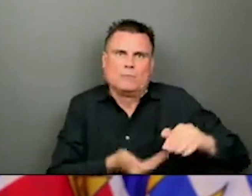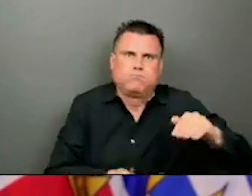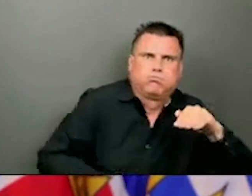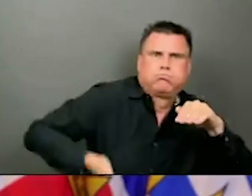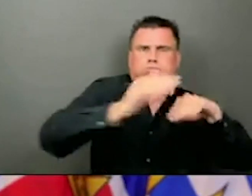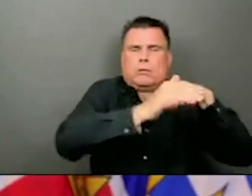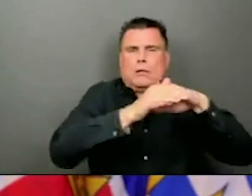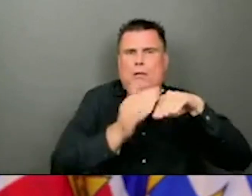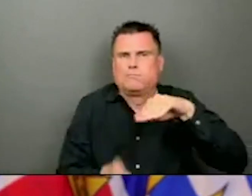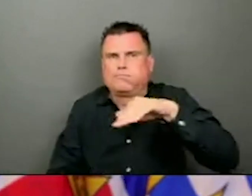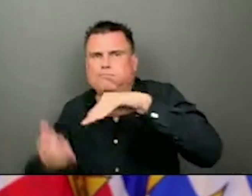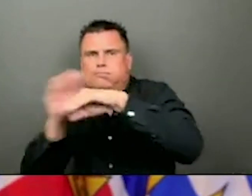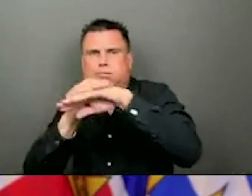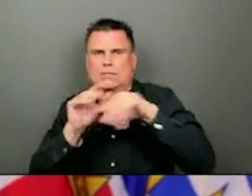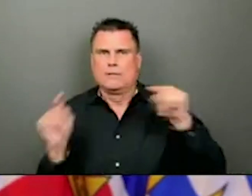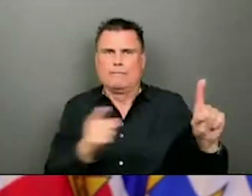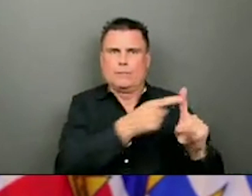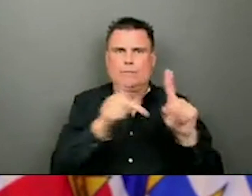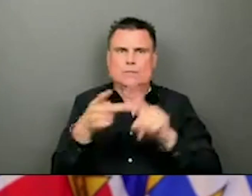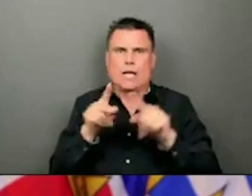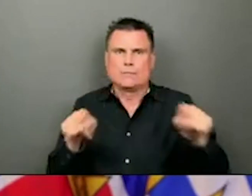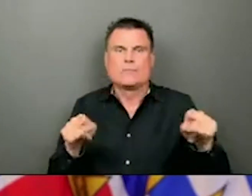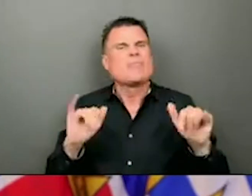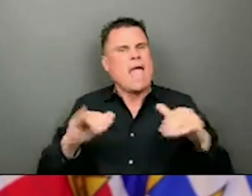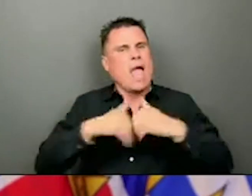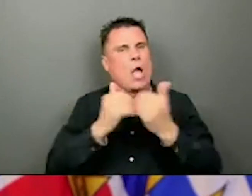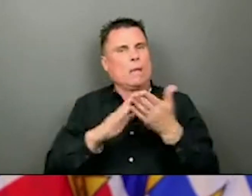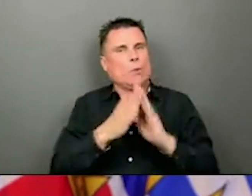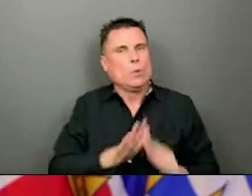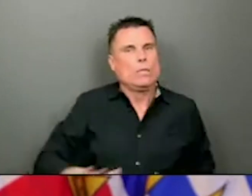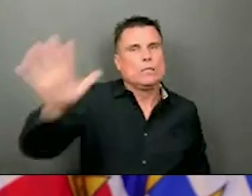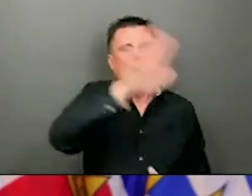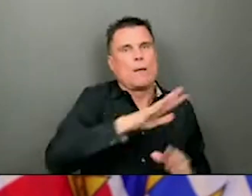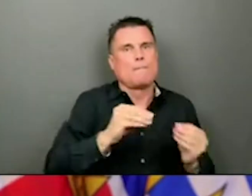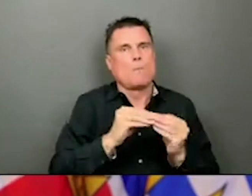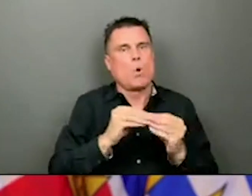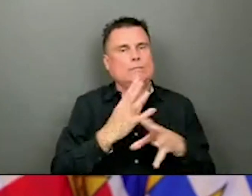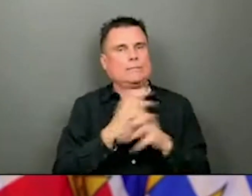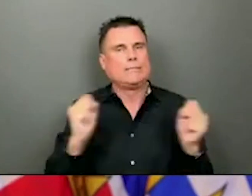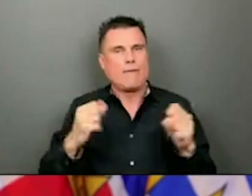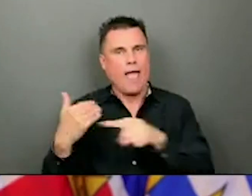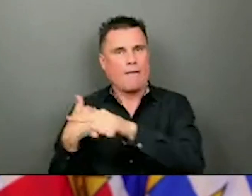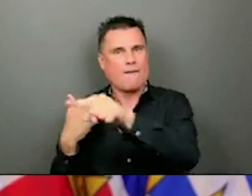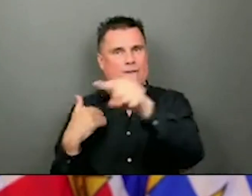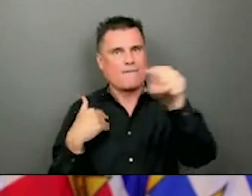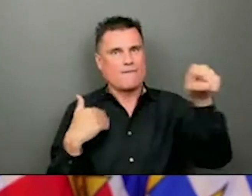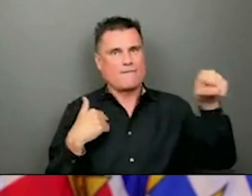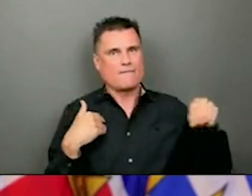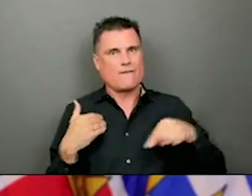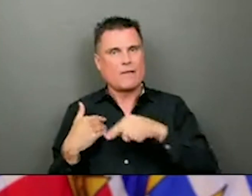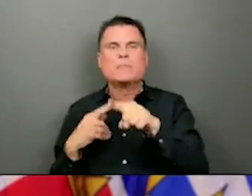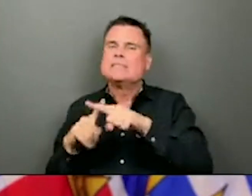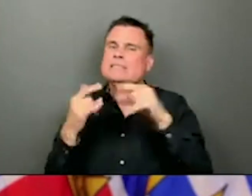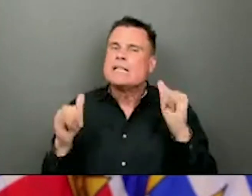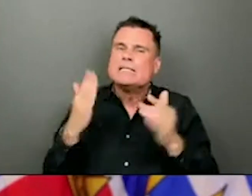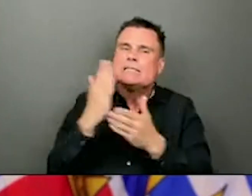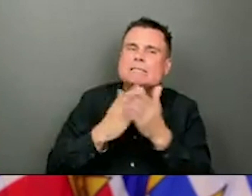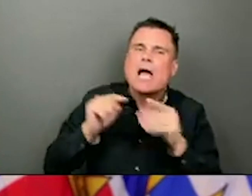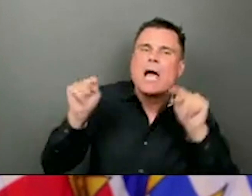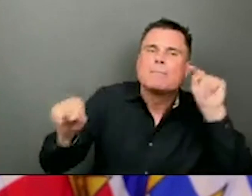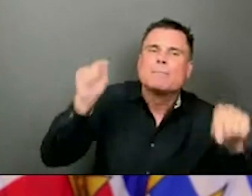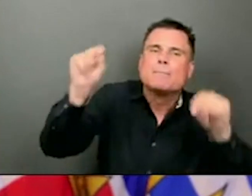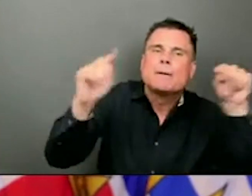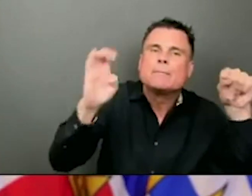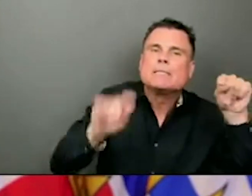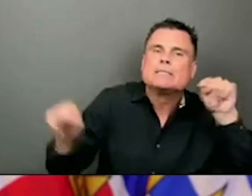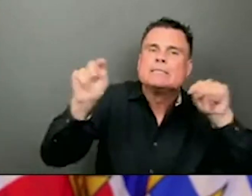well. But we also need to address that there are certain pockets of communities around the province where vaccination